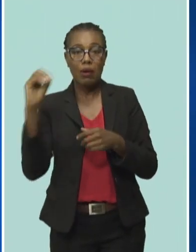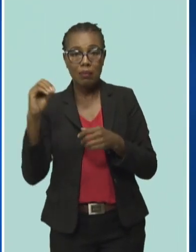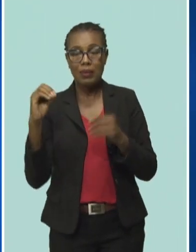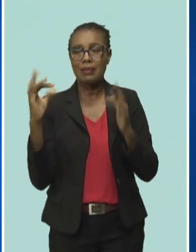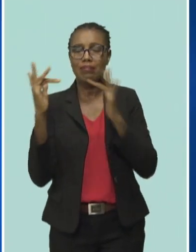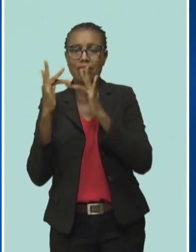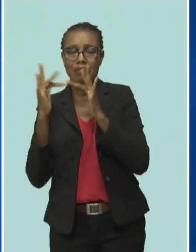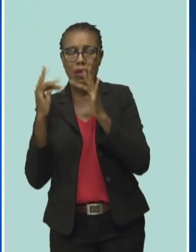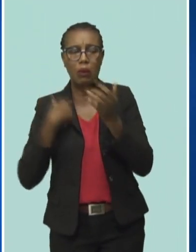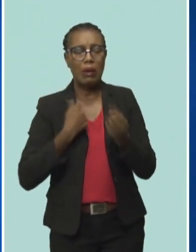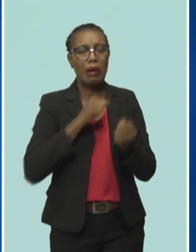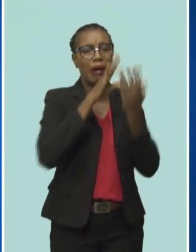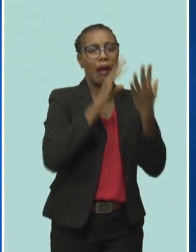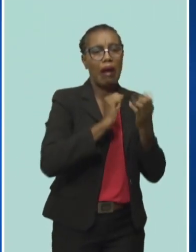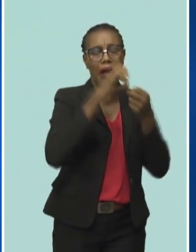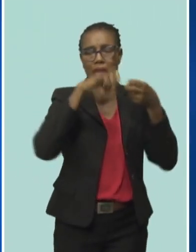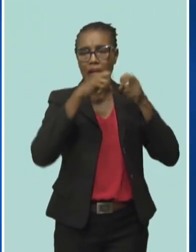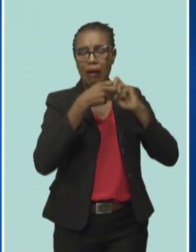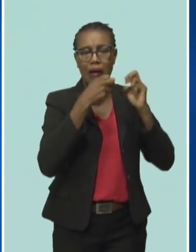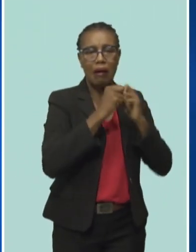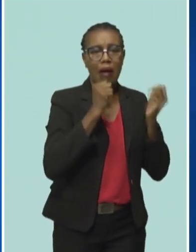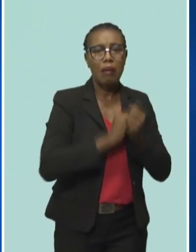they've encountered as is always the case.